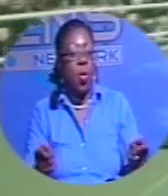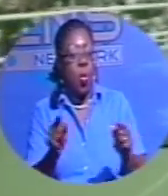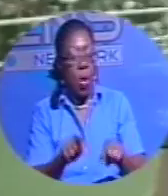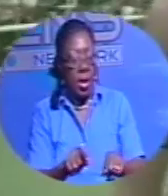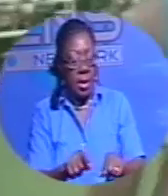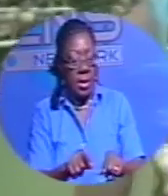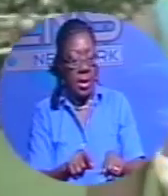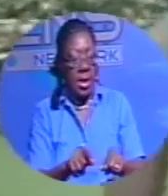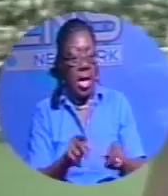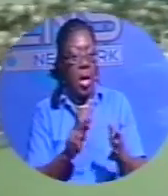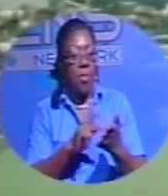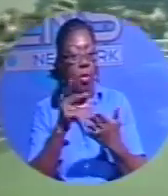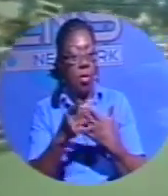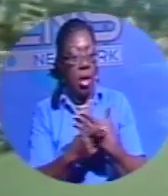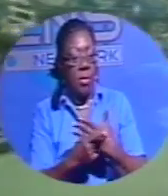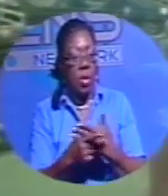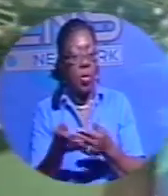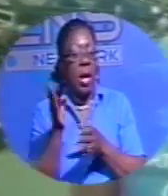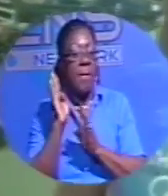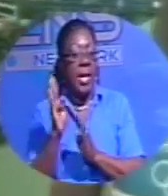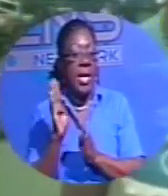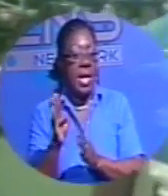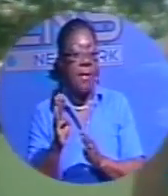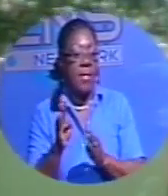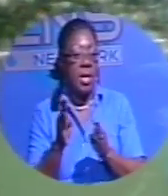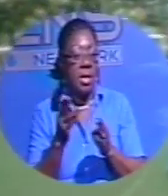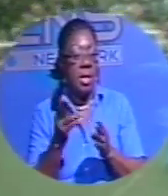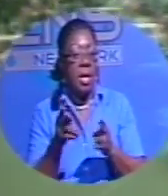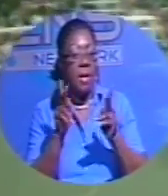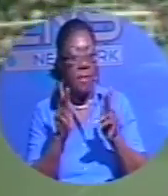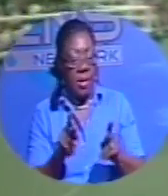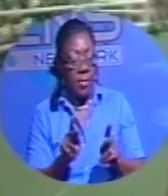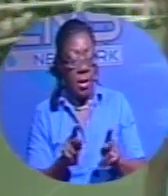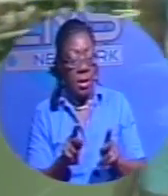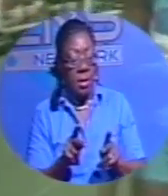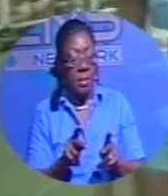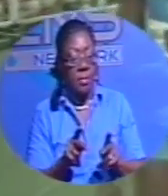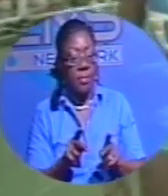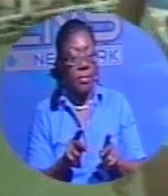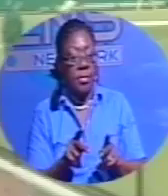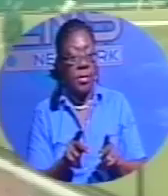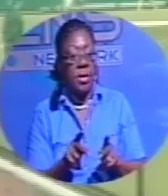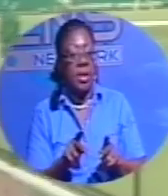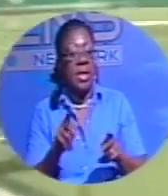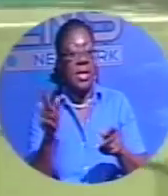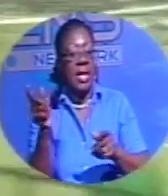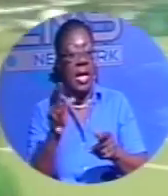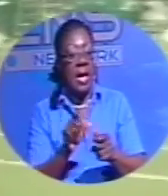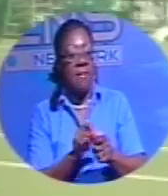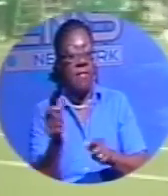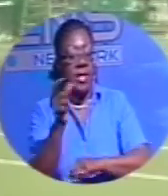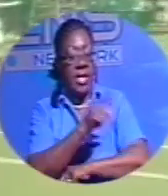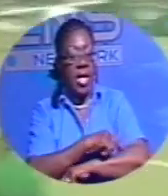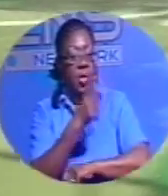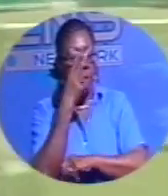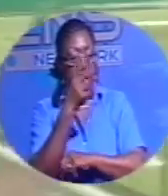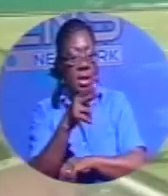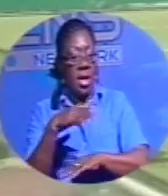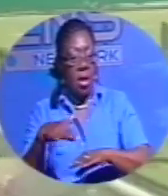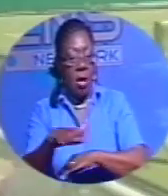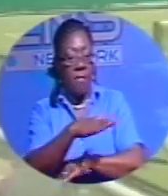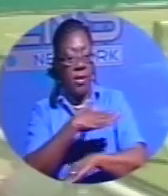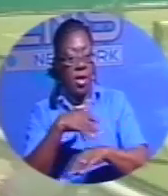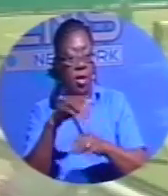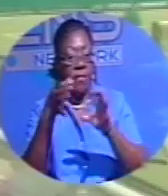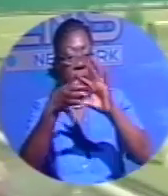Bahamian audience. Bahamians can look forward to an average of 21 hours of Olympic coverage daily. Executive Chairman Thompson added, quote, ZNS is